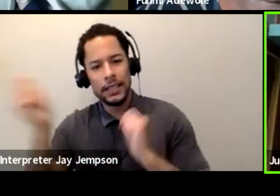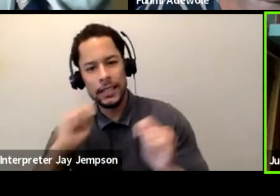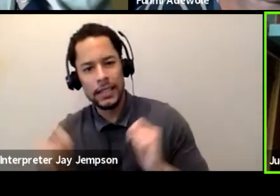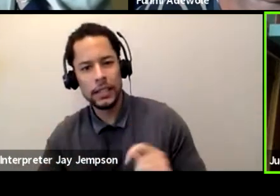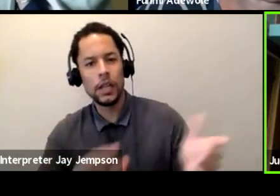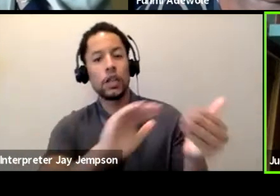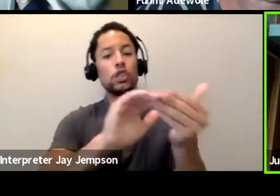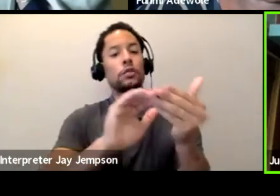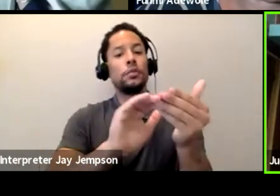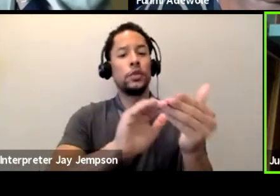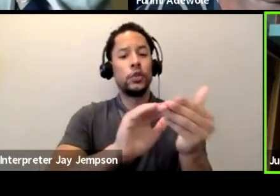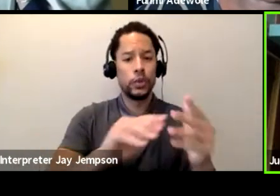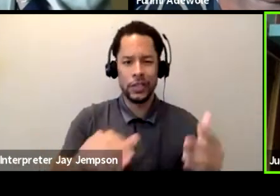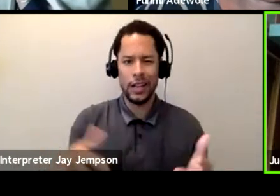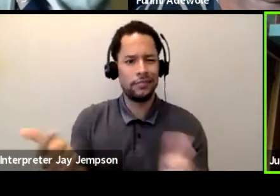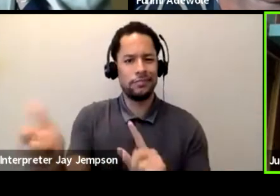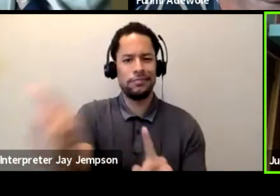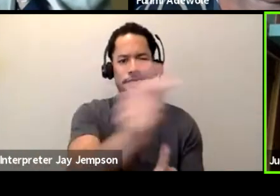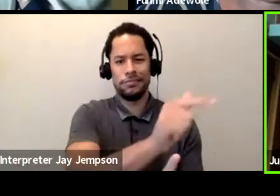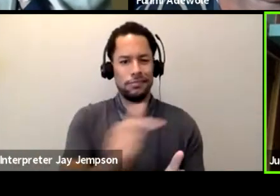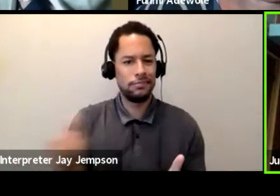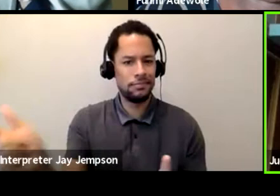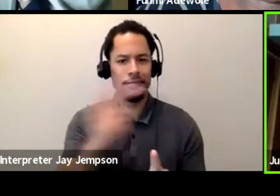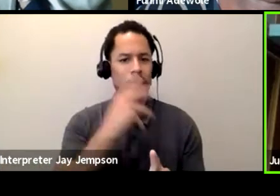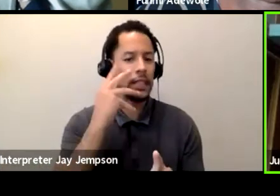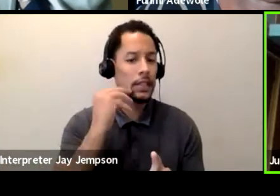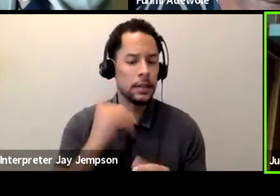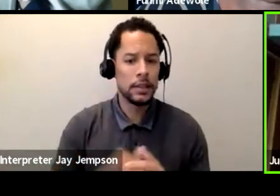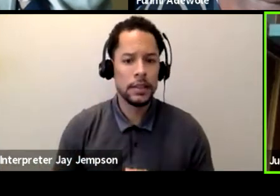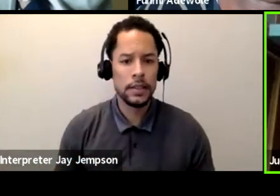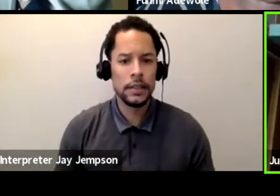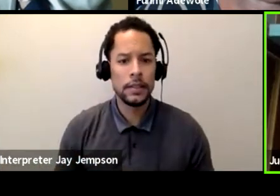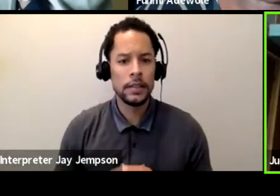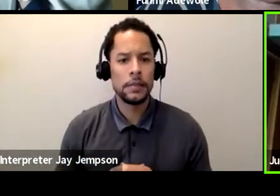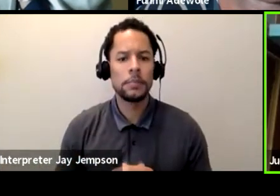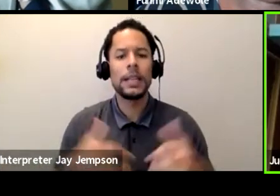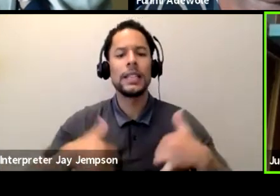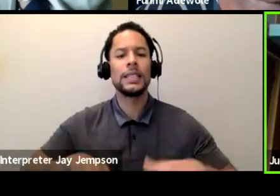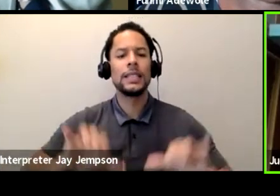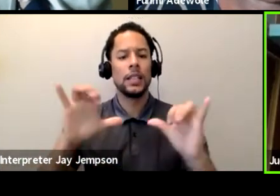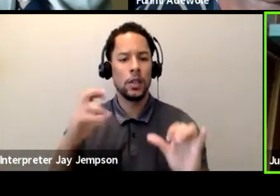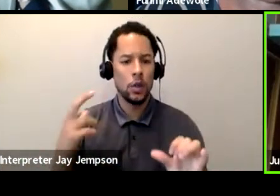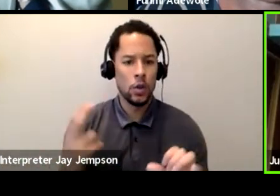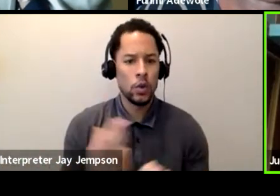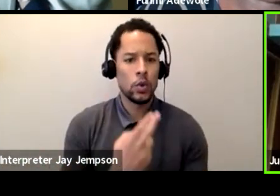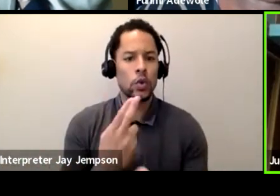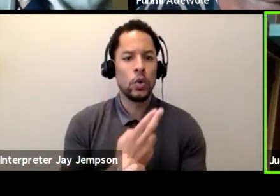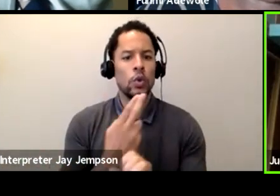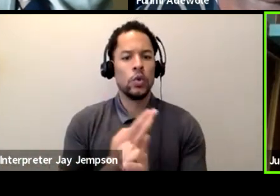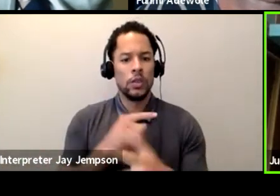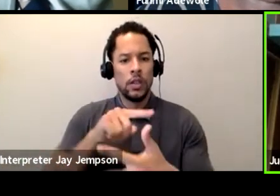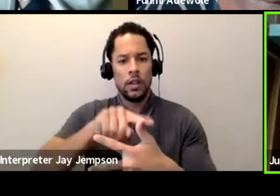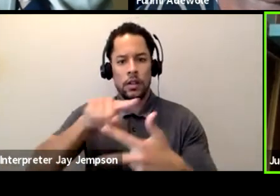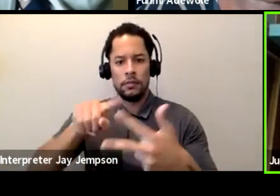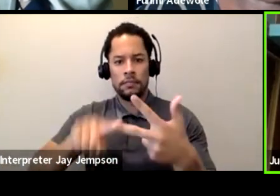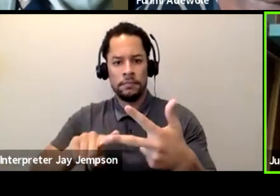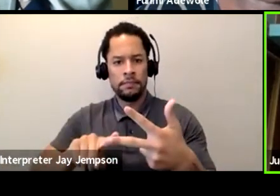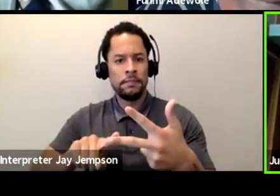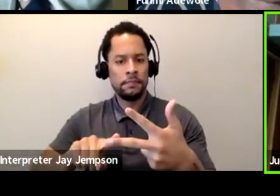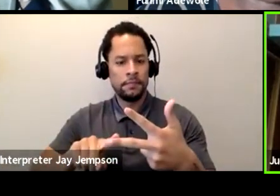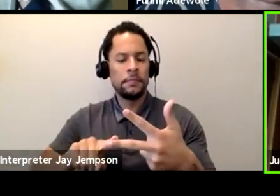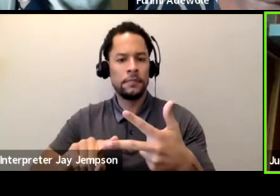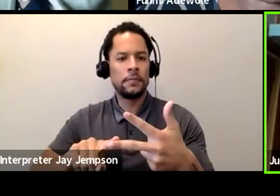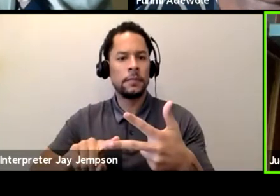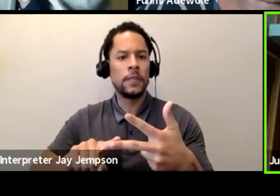straight improvisational theater and all of that. But I still use this as my guidelines, as being able to be three in one.